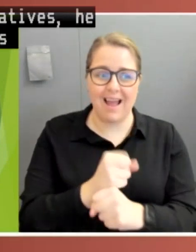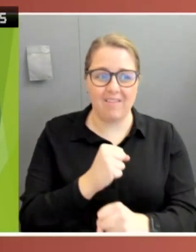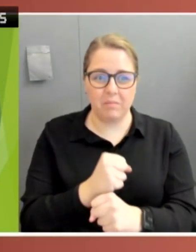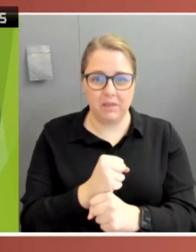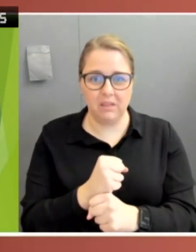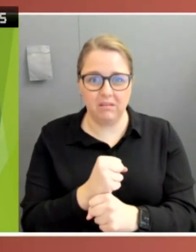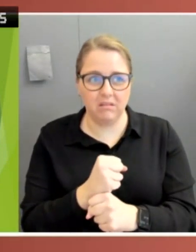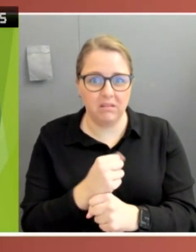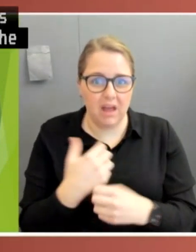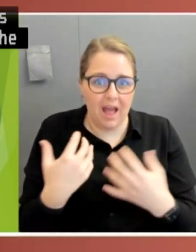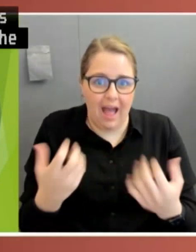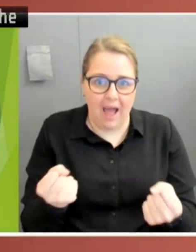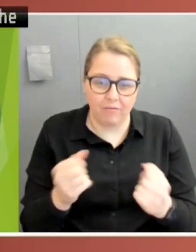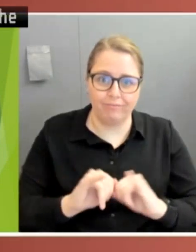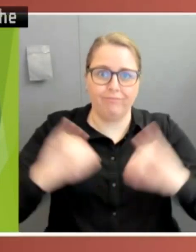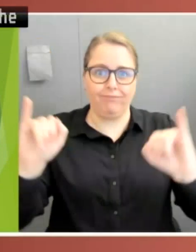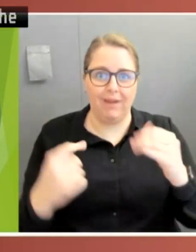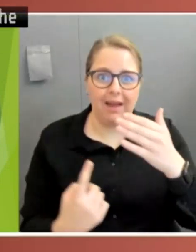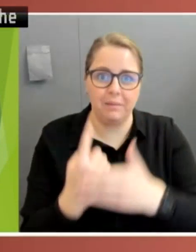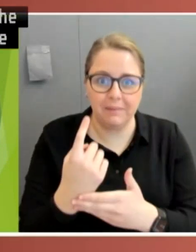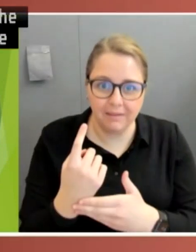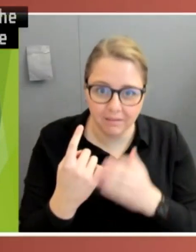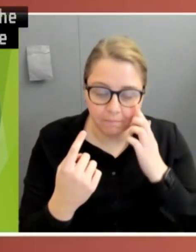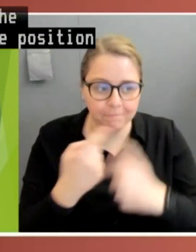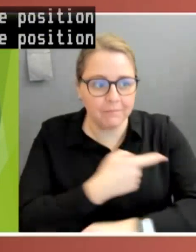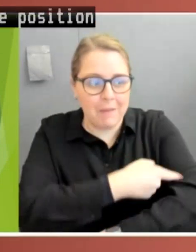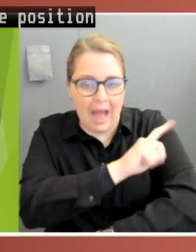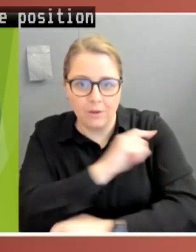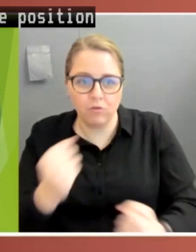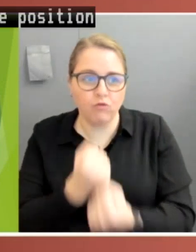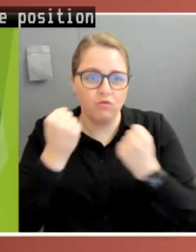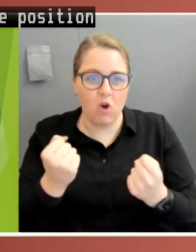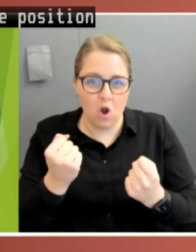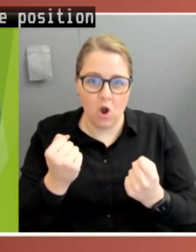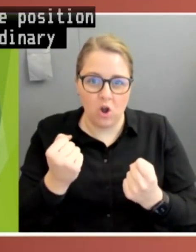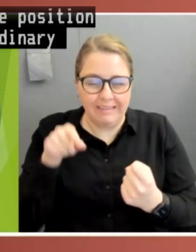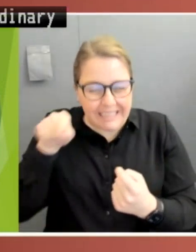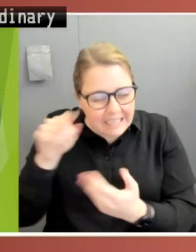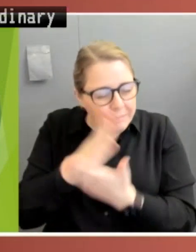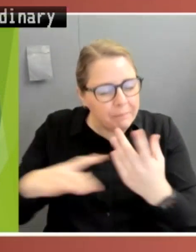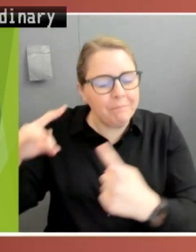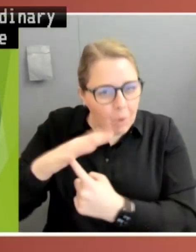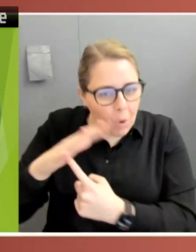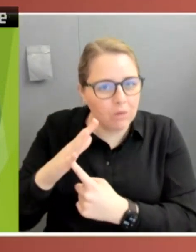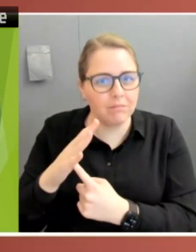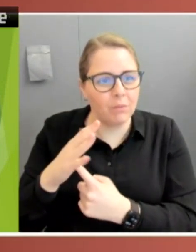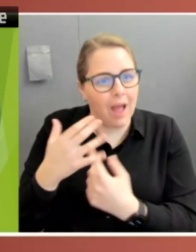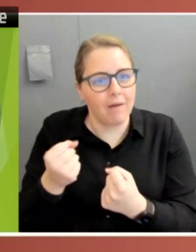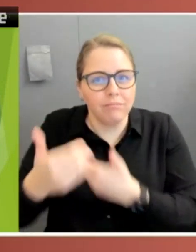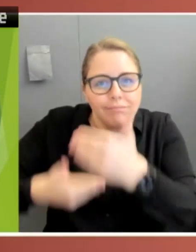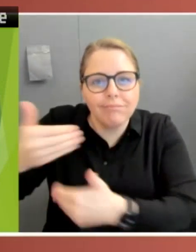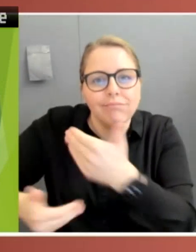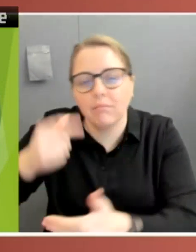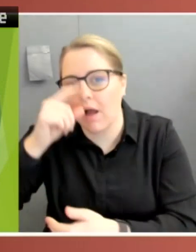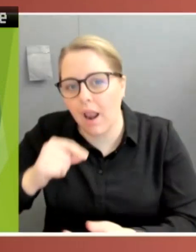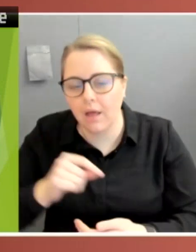exercising such extraordinary powers, has never been more important. And in many ways, the more extreme the power,